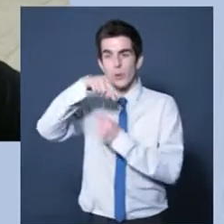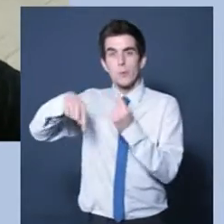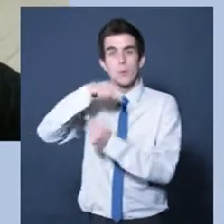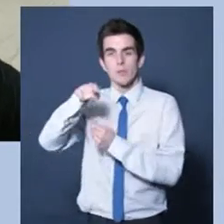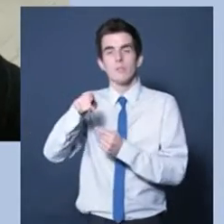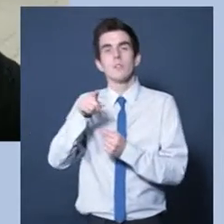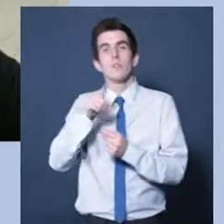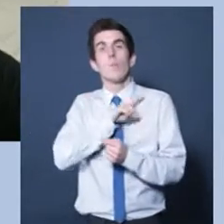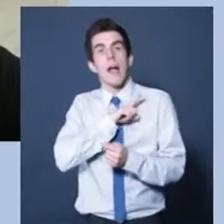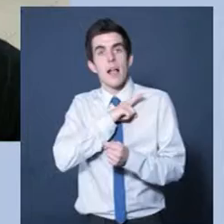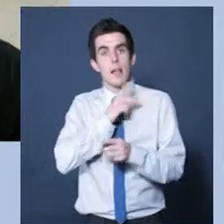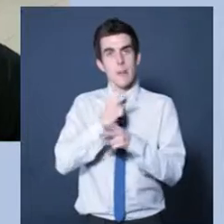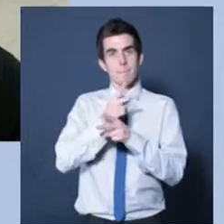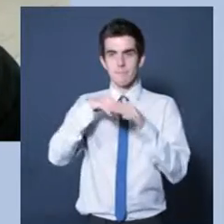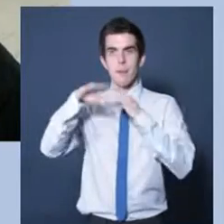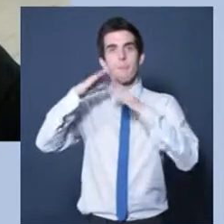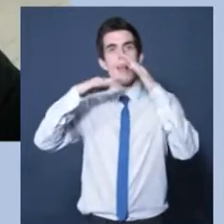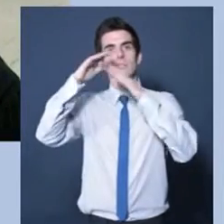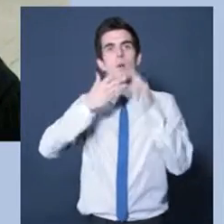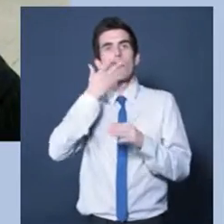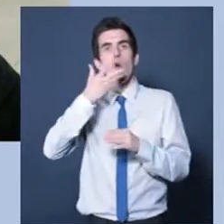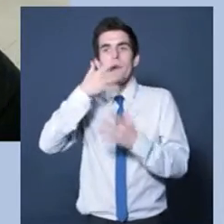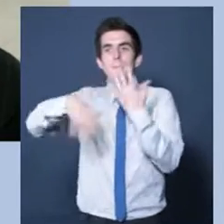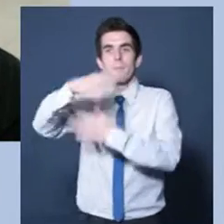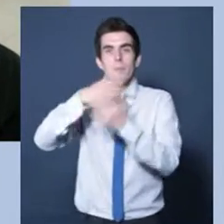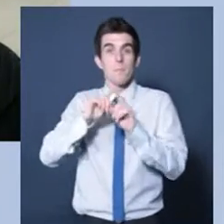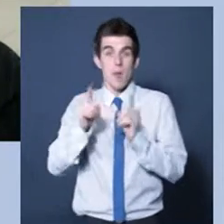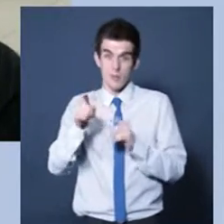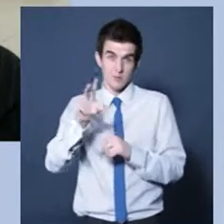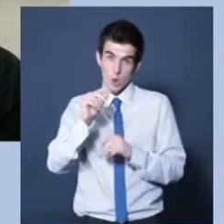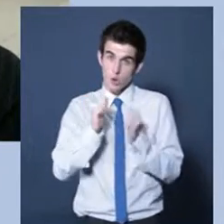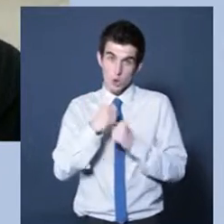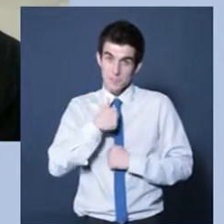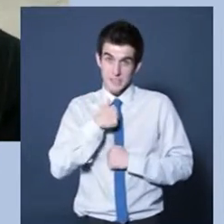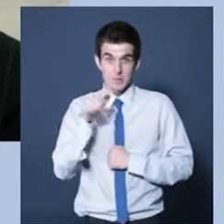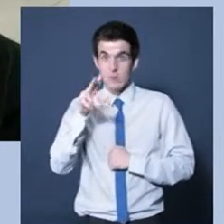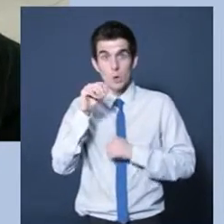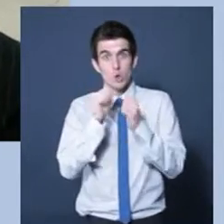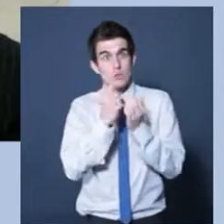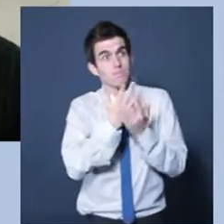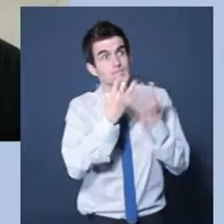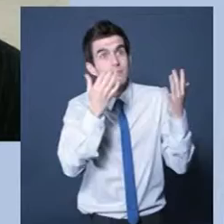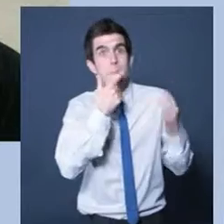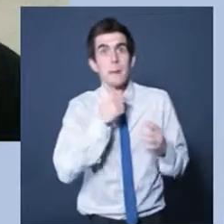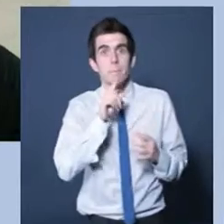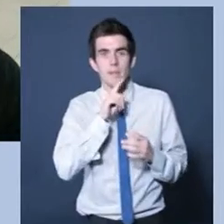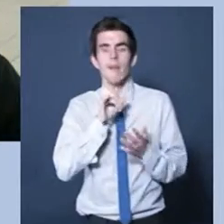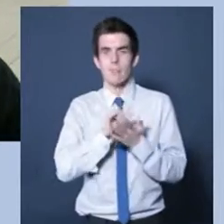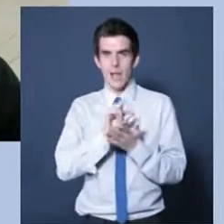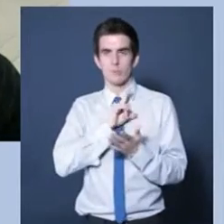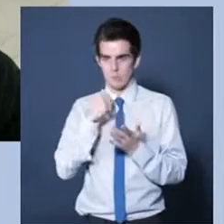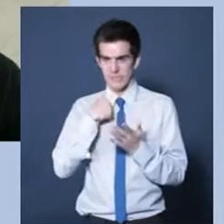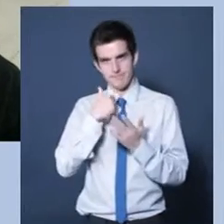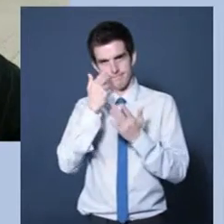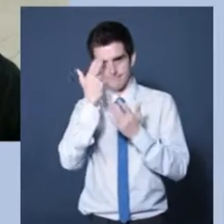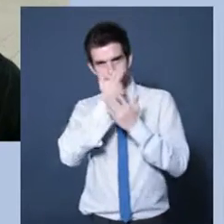revolving doors are required for keeping the heat in the building. But they don't suit me and they don't suit many people. So we design